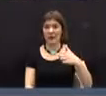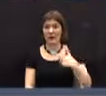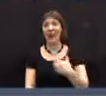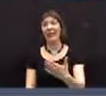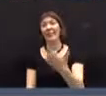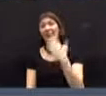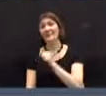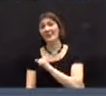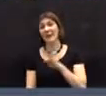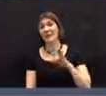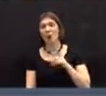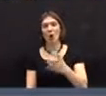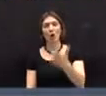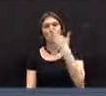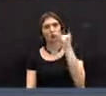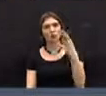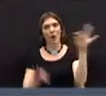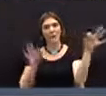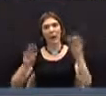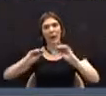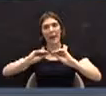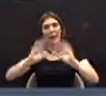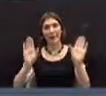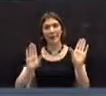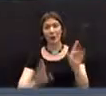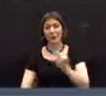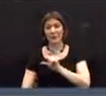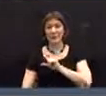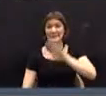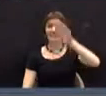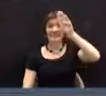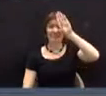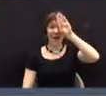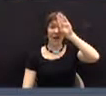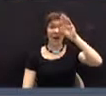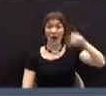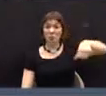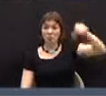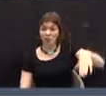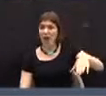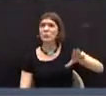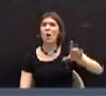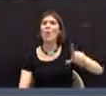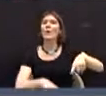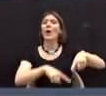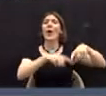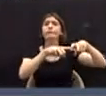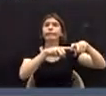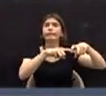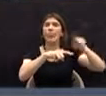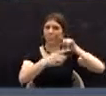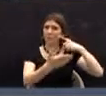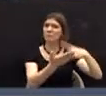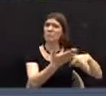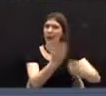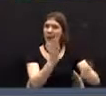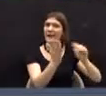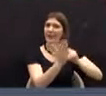for being clear that the police fire has got to be re-discussed,